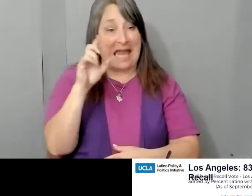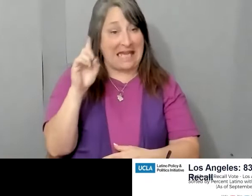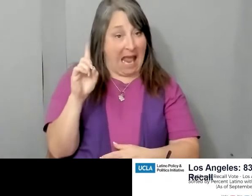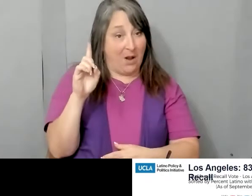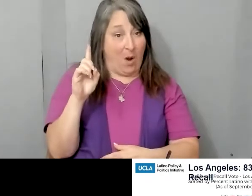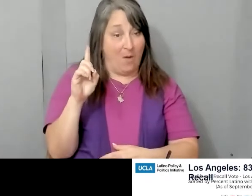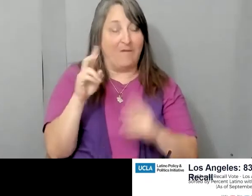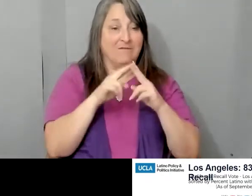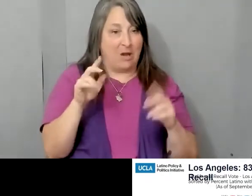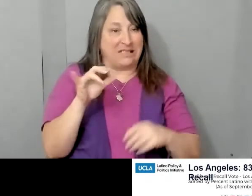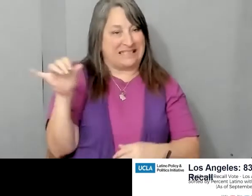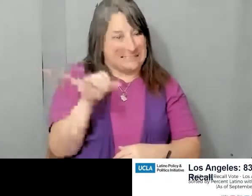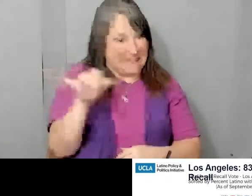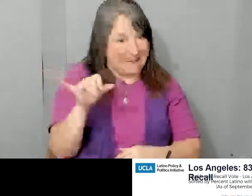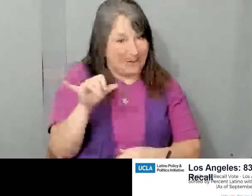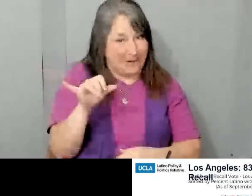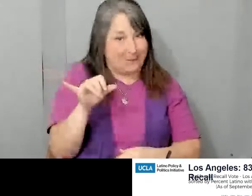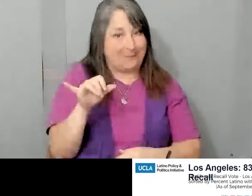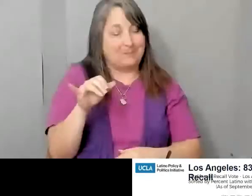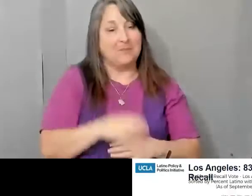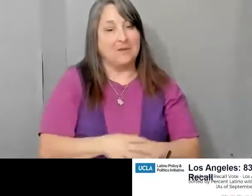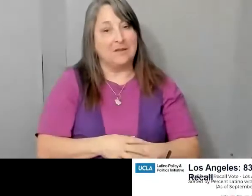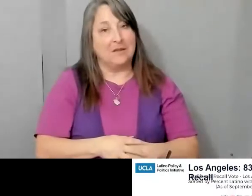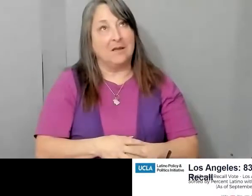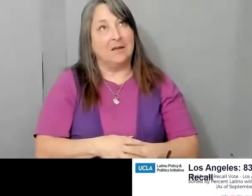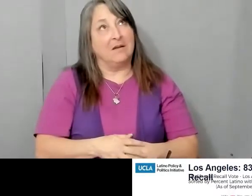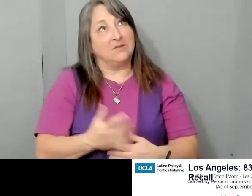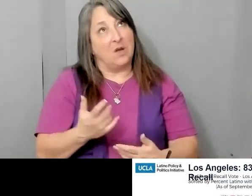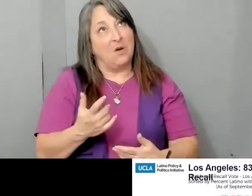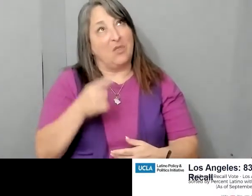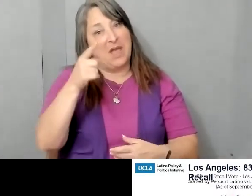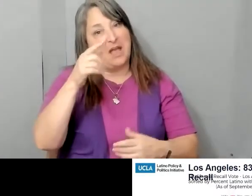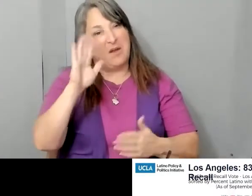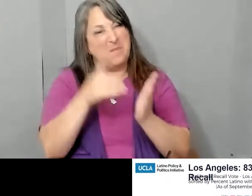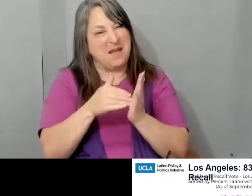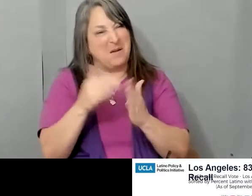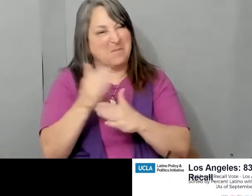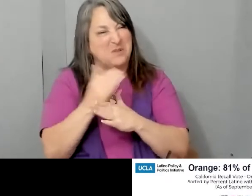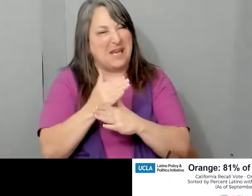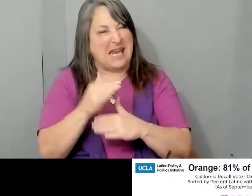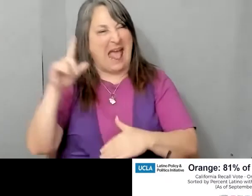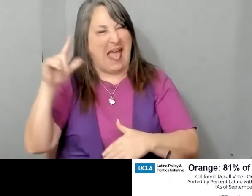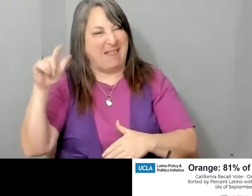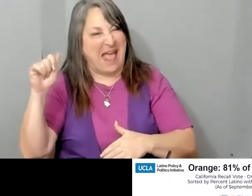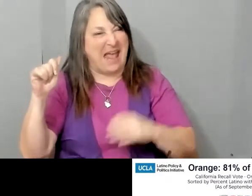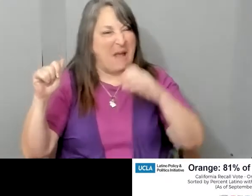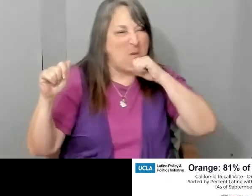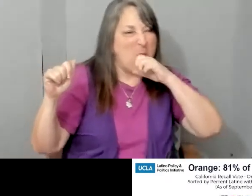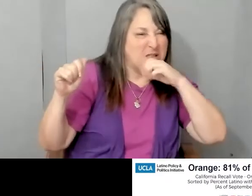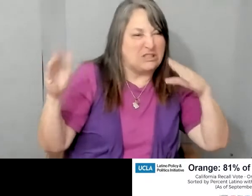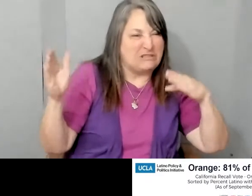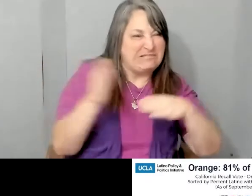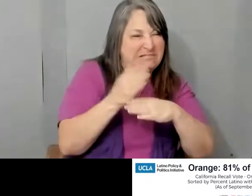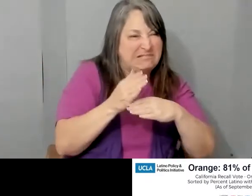very similar and different, kind of thinking about them in the context of being in the middle between L.A. County and Orange County. Orange County, of course, having very